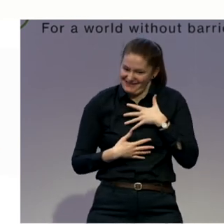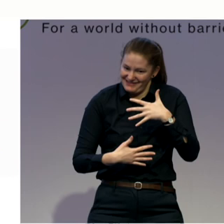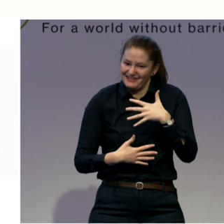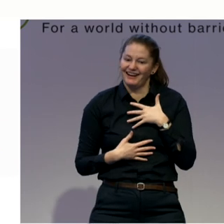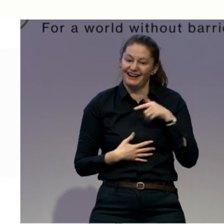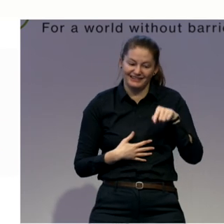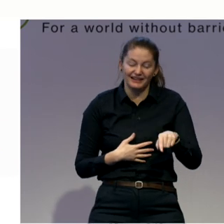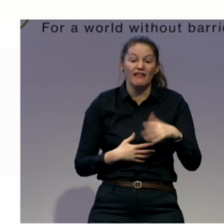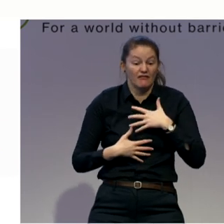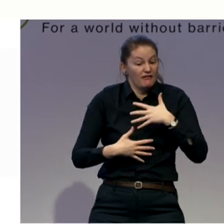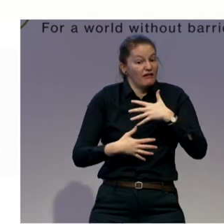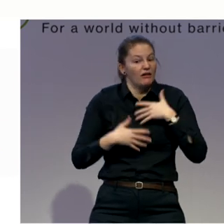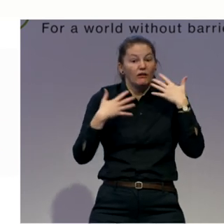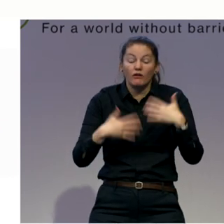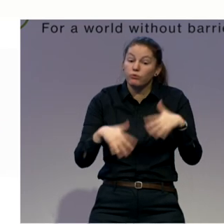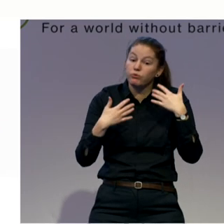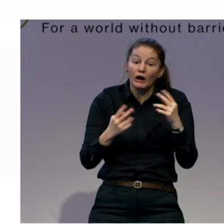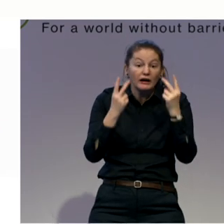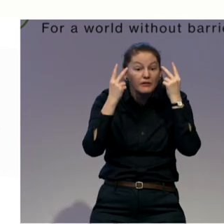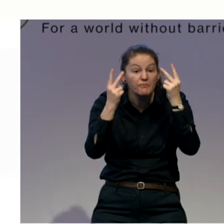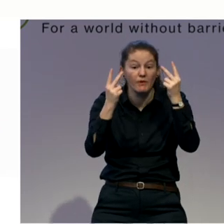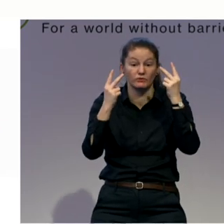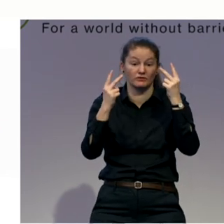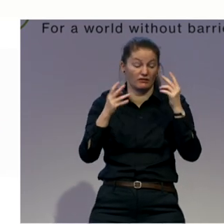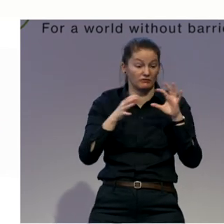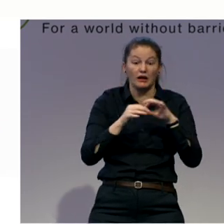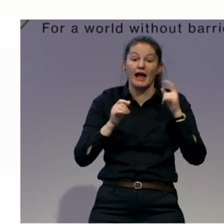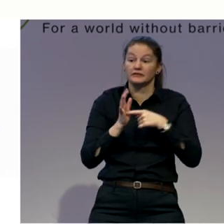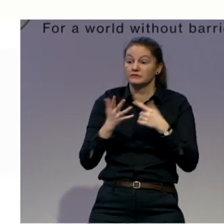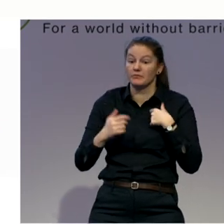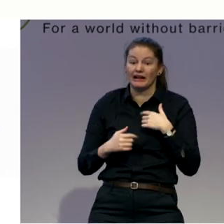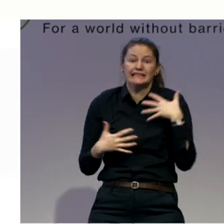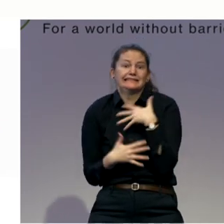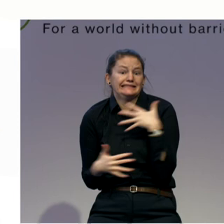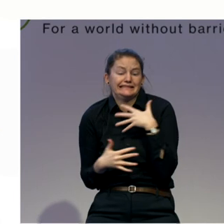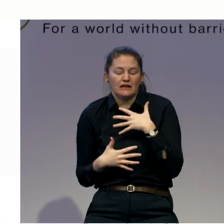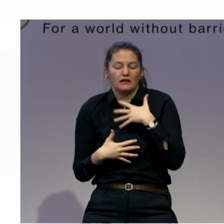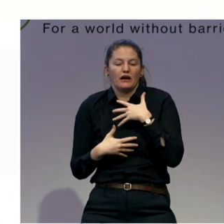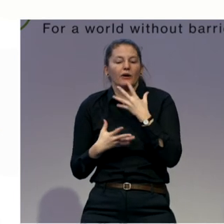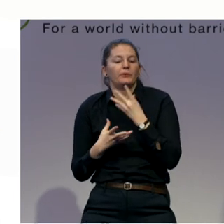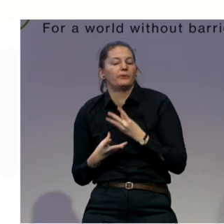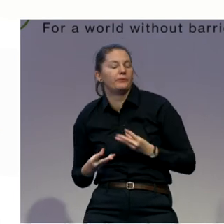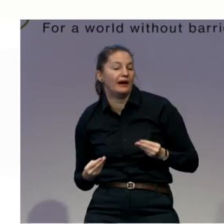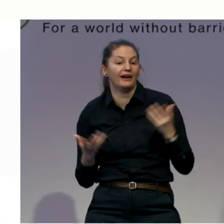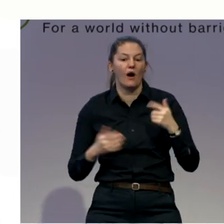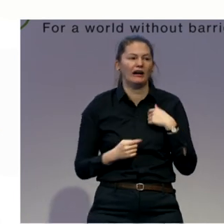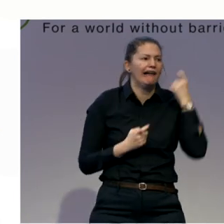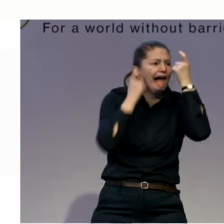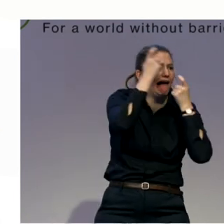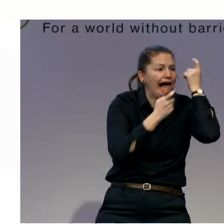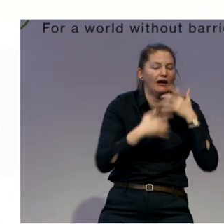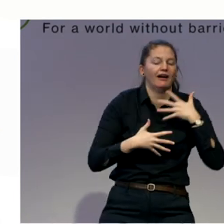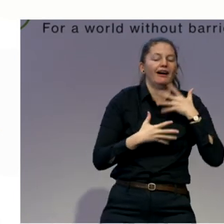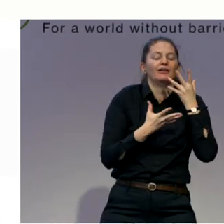anxious or you worry about something, just take a deep breath. So let's start